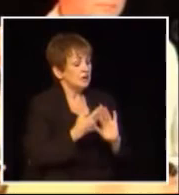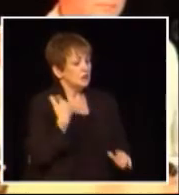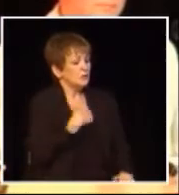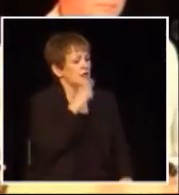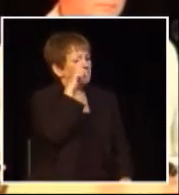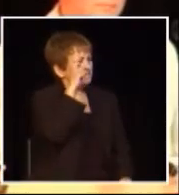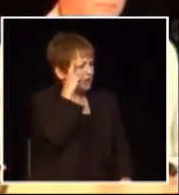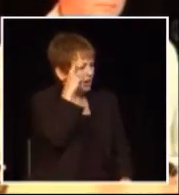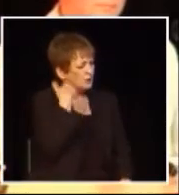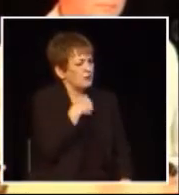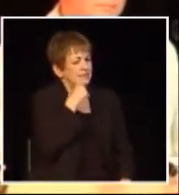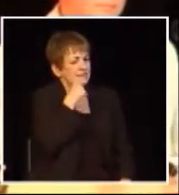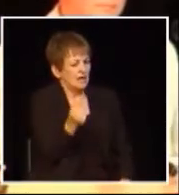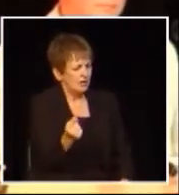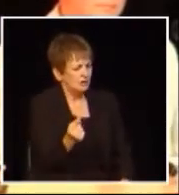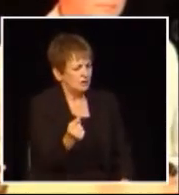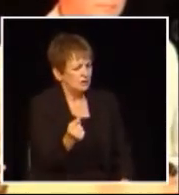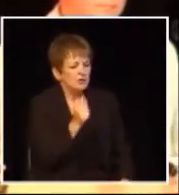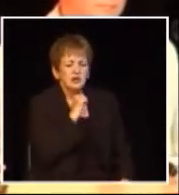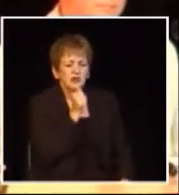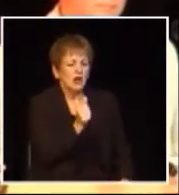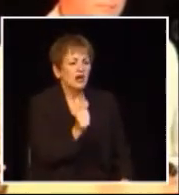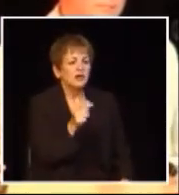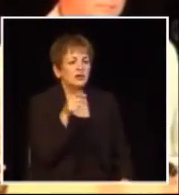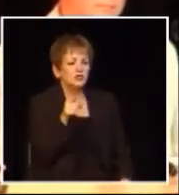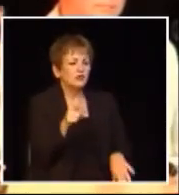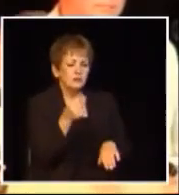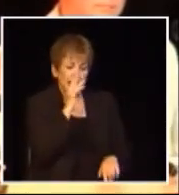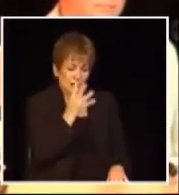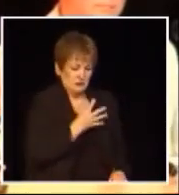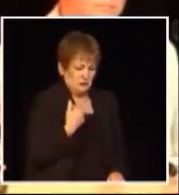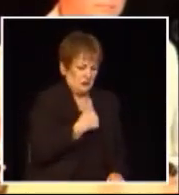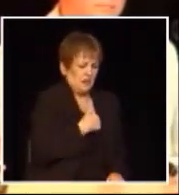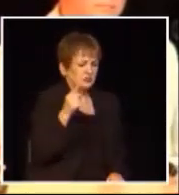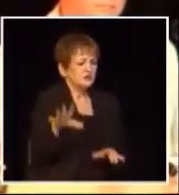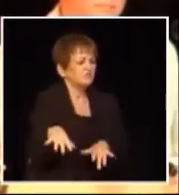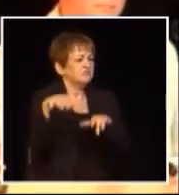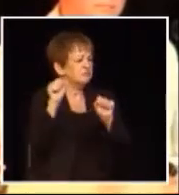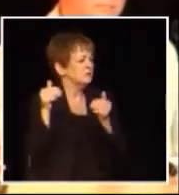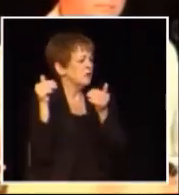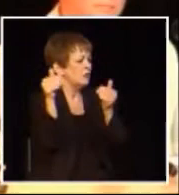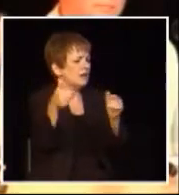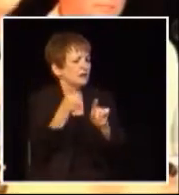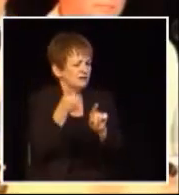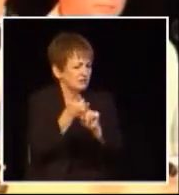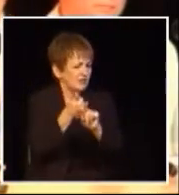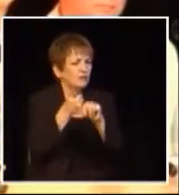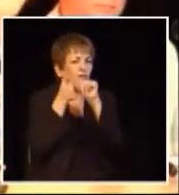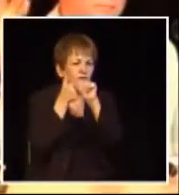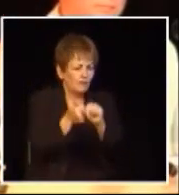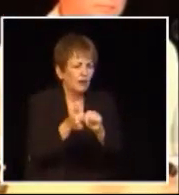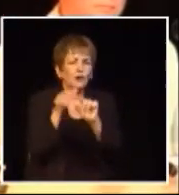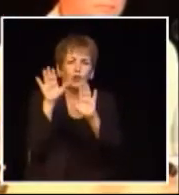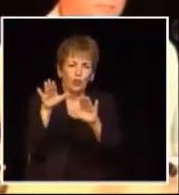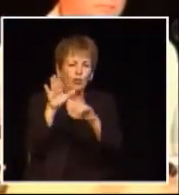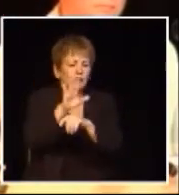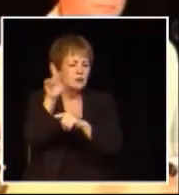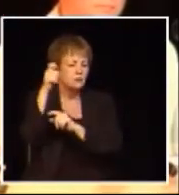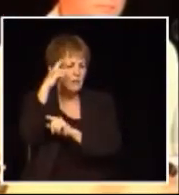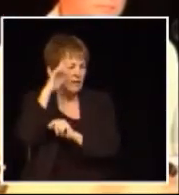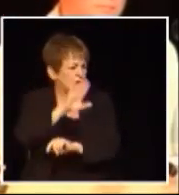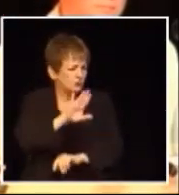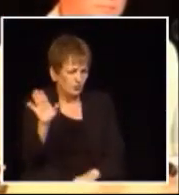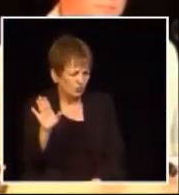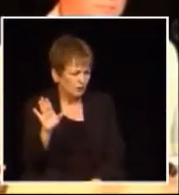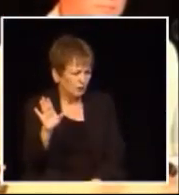you do as we wish it not how your party or your leader wishes it or your philosophical outlook